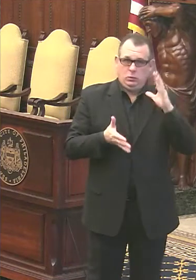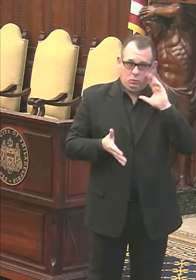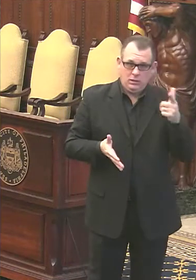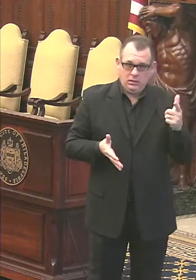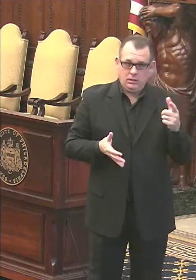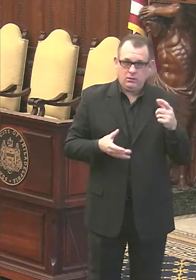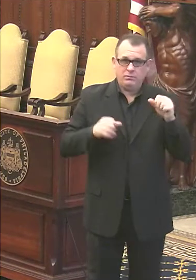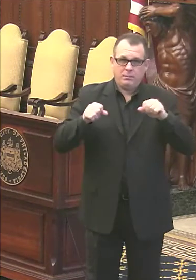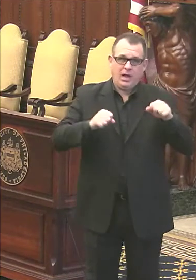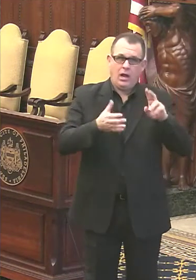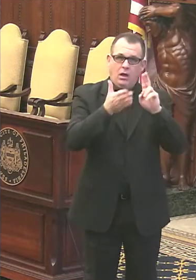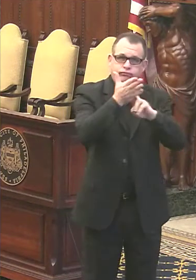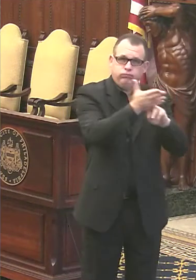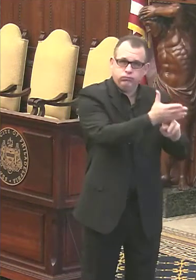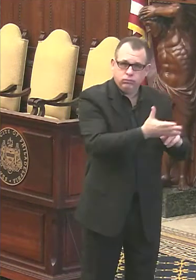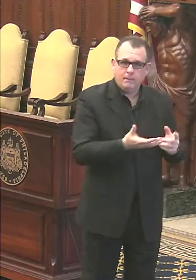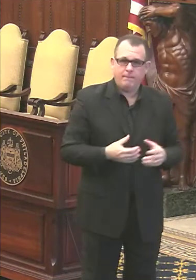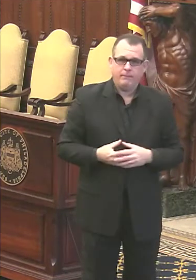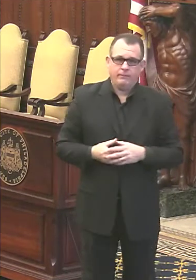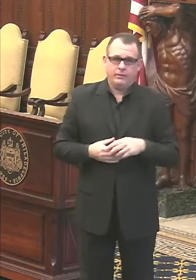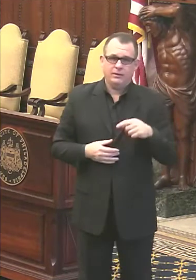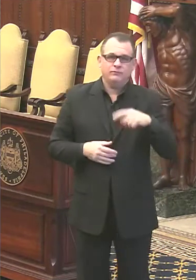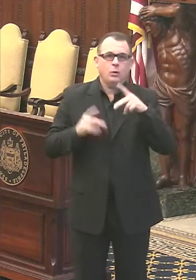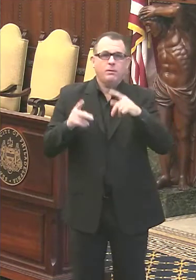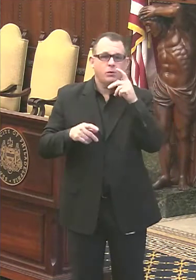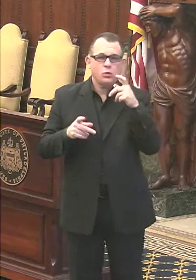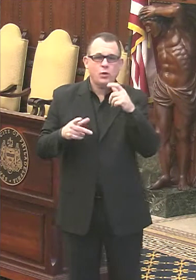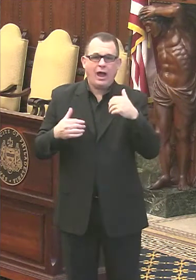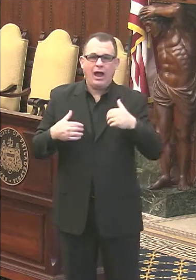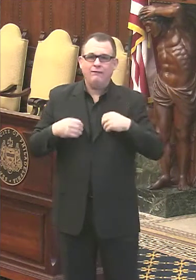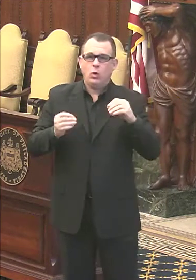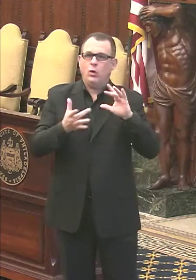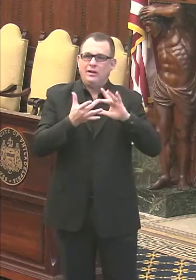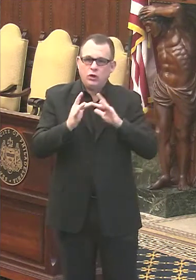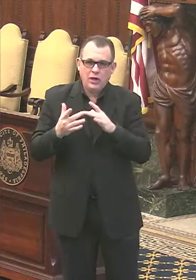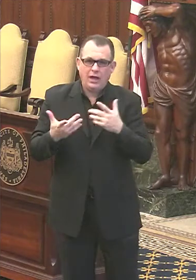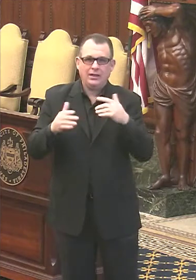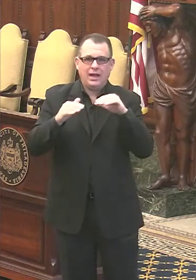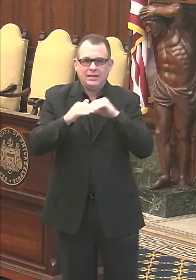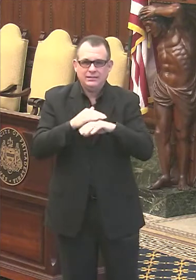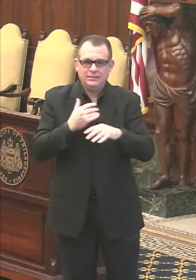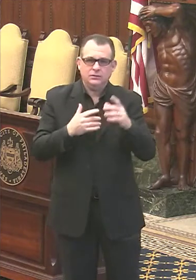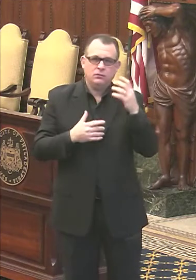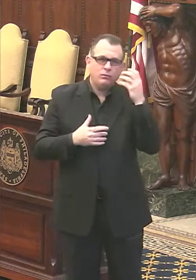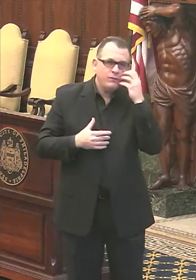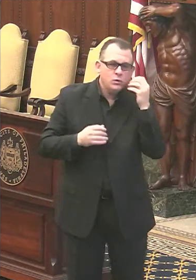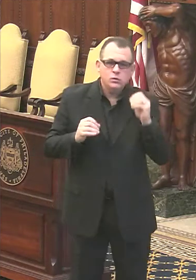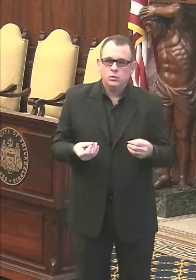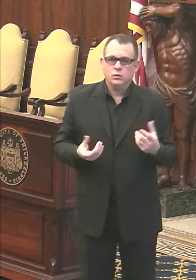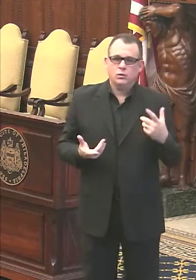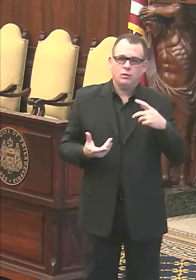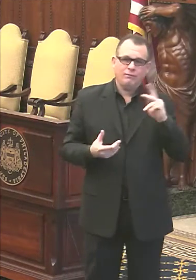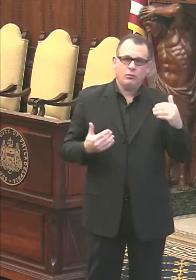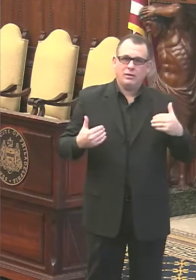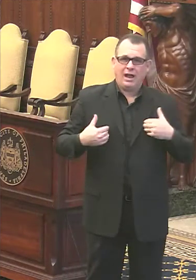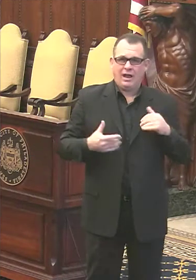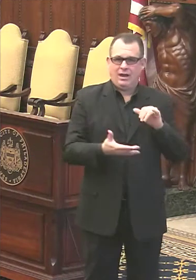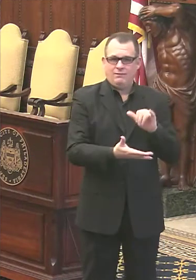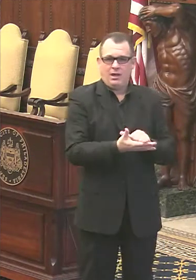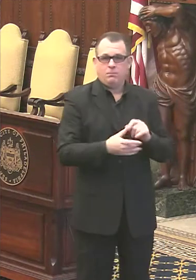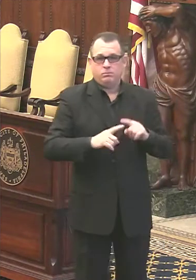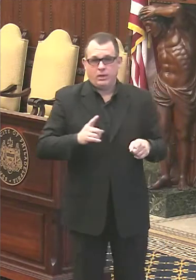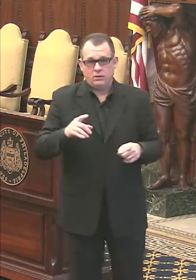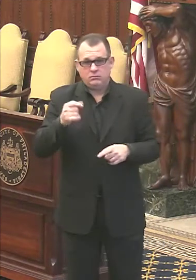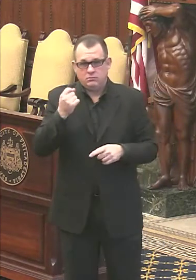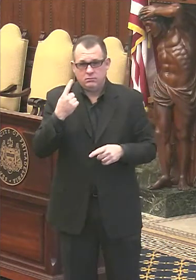sign up. Now it's only for people who have internet access or they can get there through a smartphone, but the city will have a signup. In addition though, we